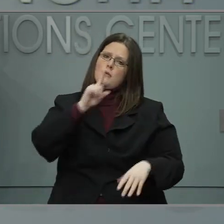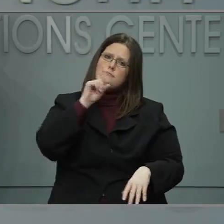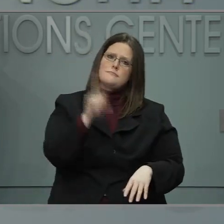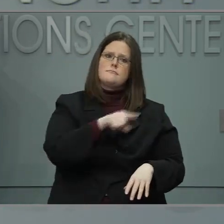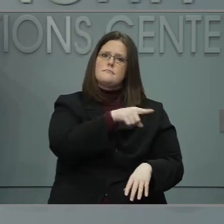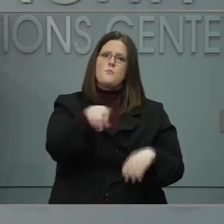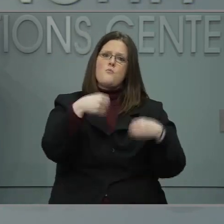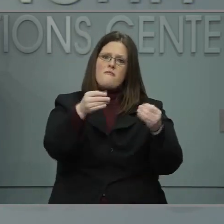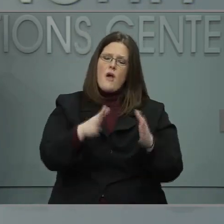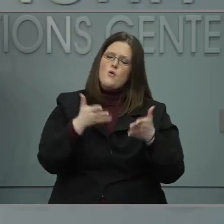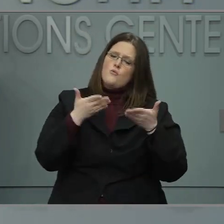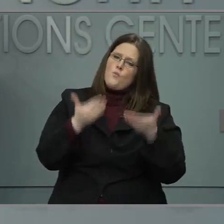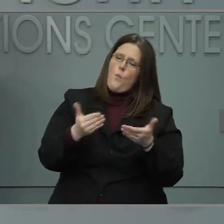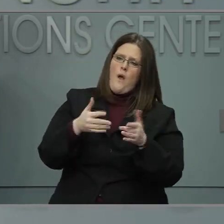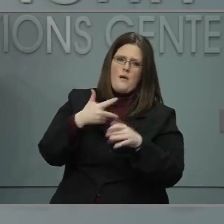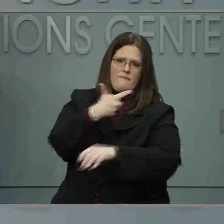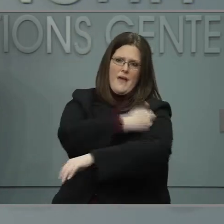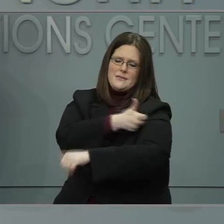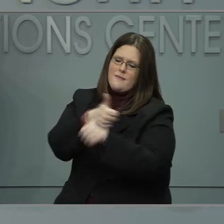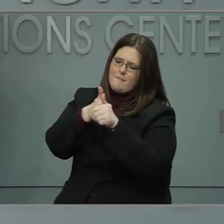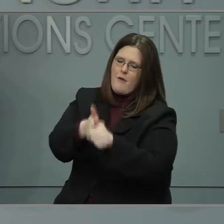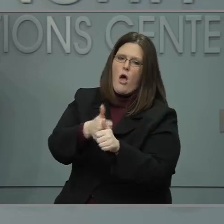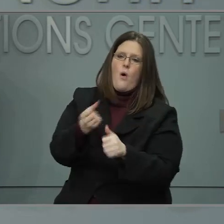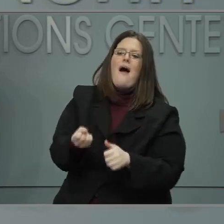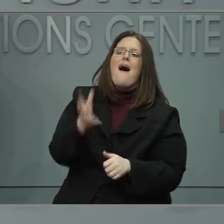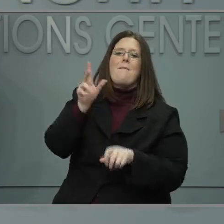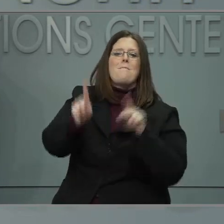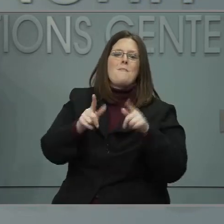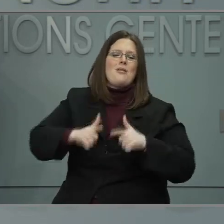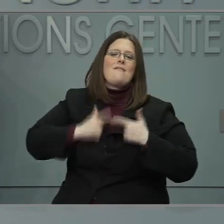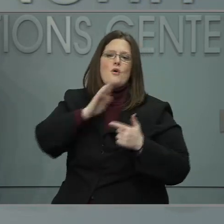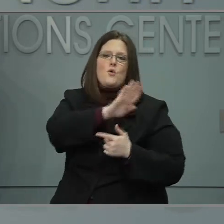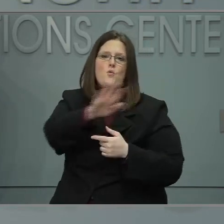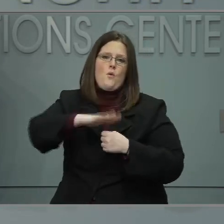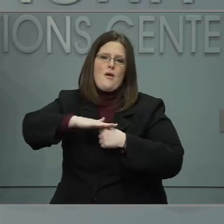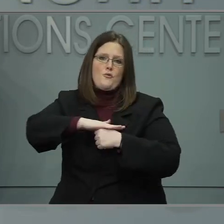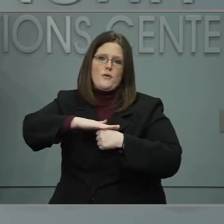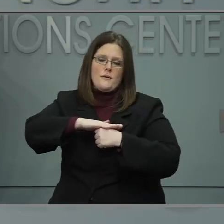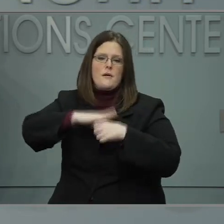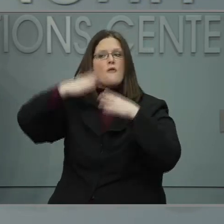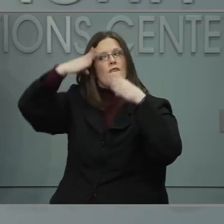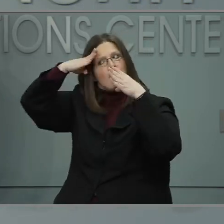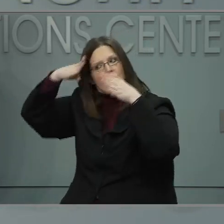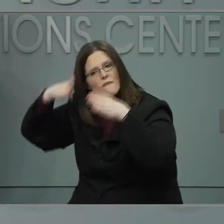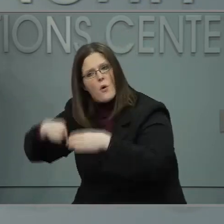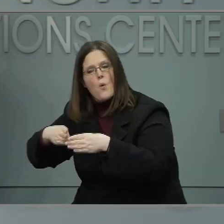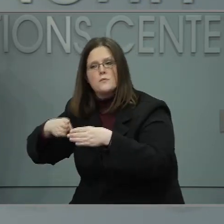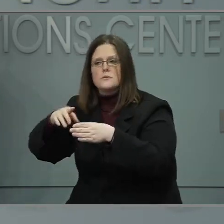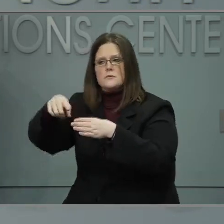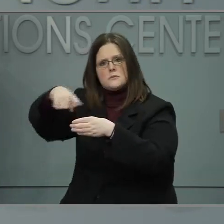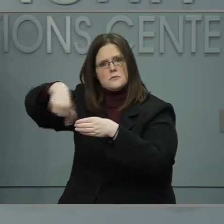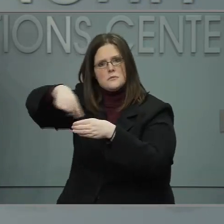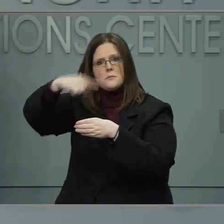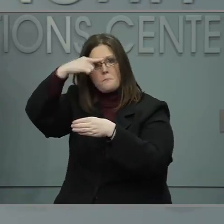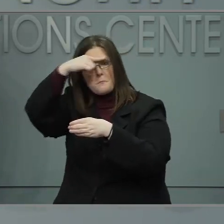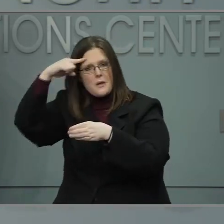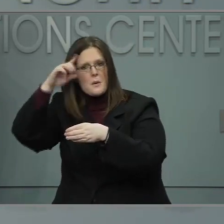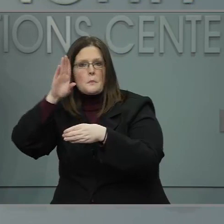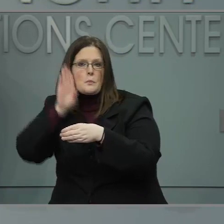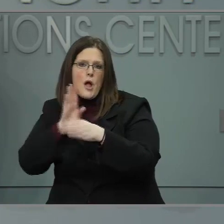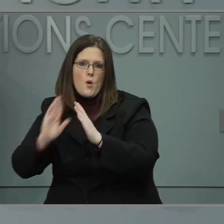in the population, making sure that they are concentrating on underserved communities.